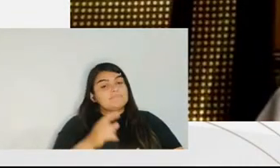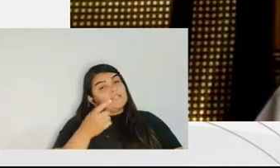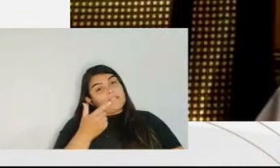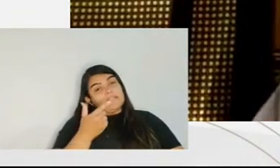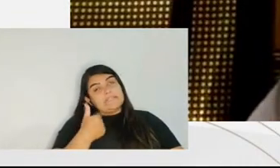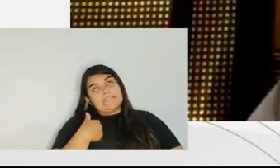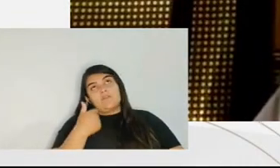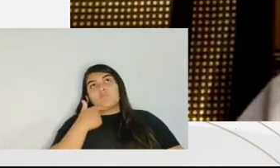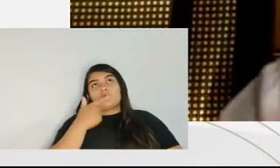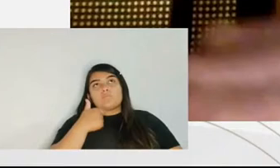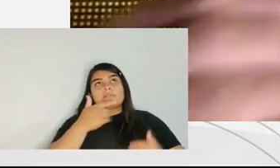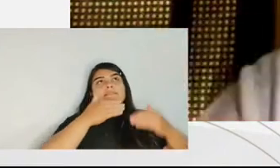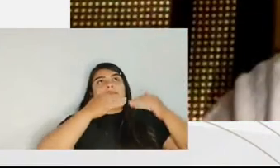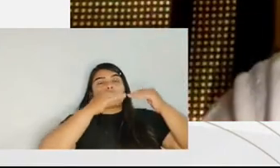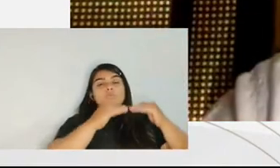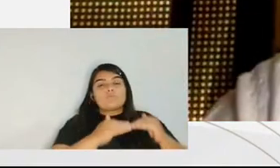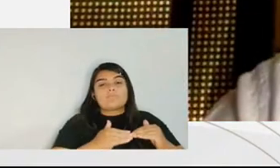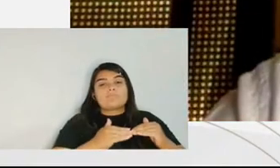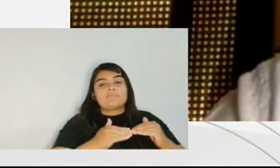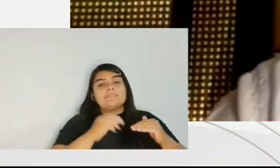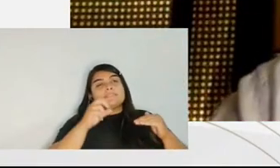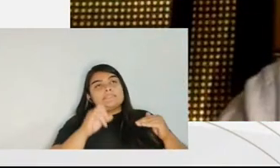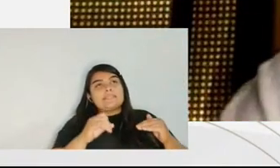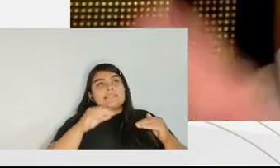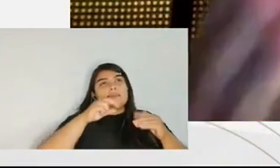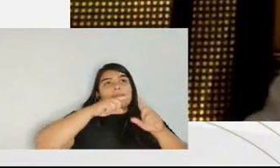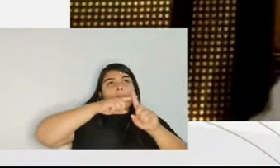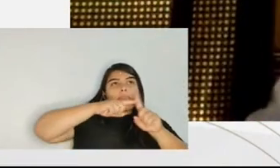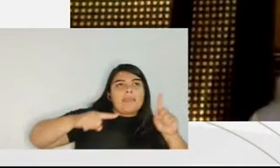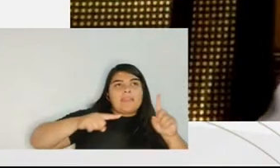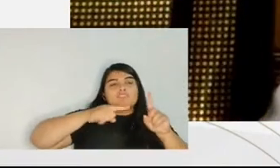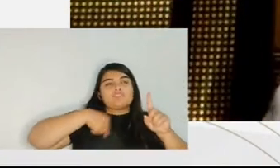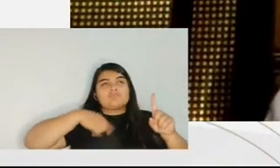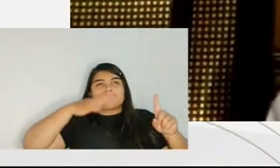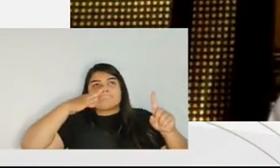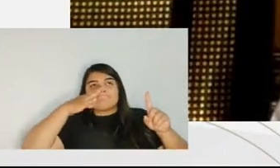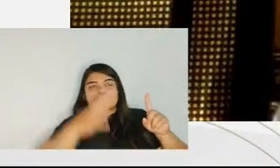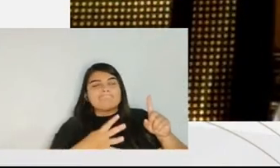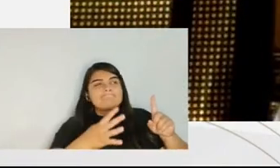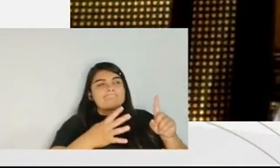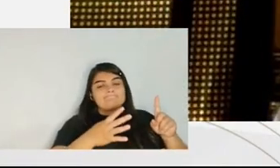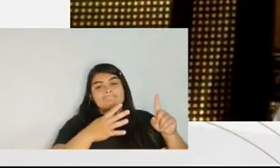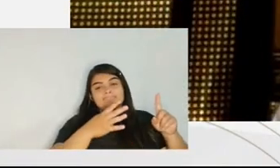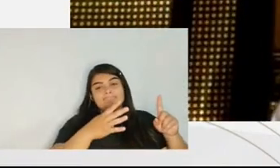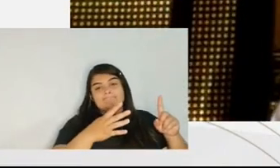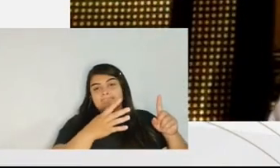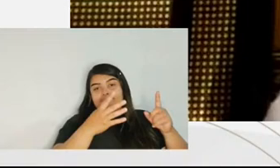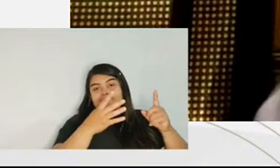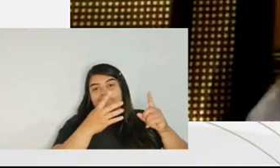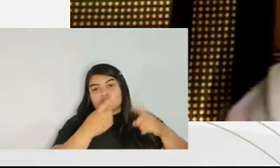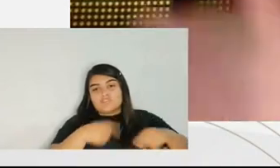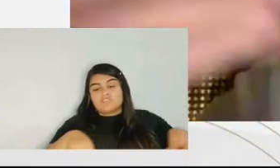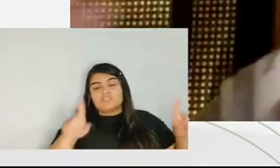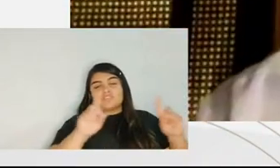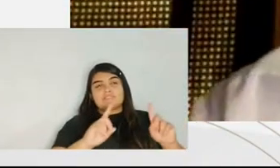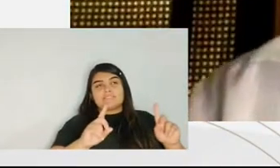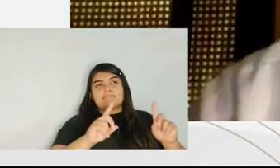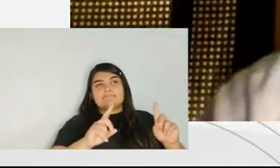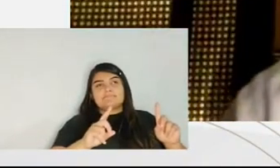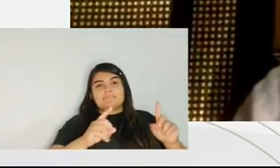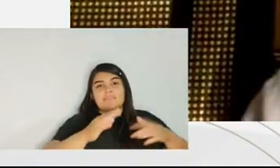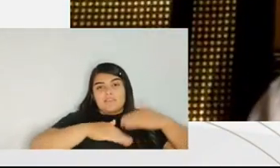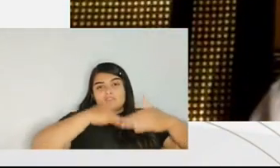offensive possibility then we accept one way if it's more if it's a more